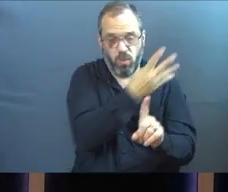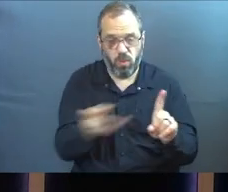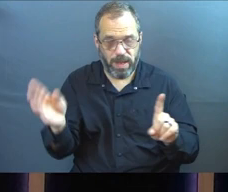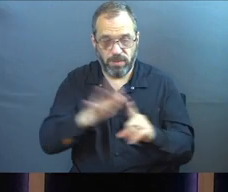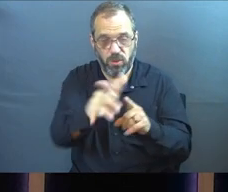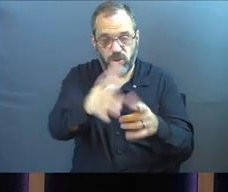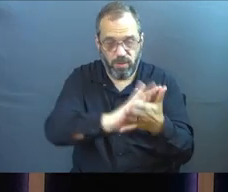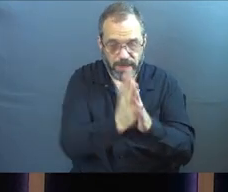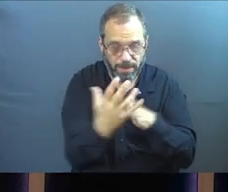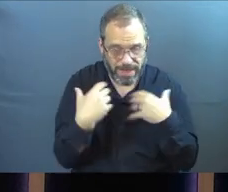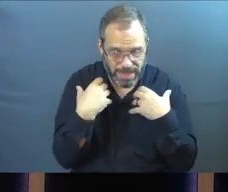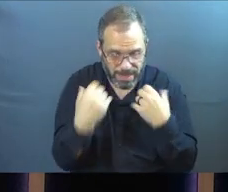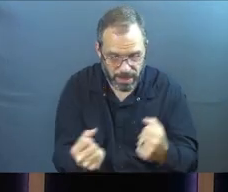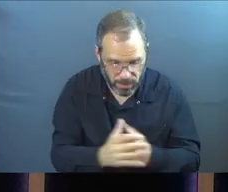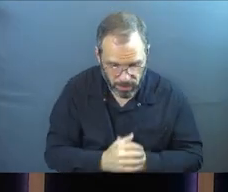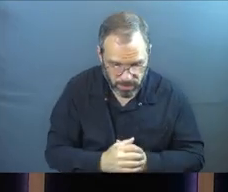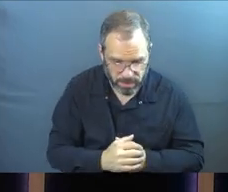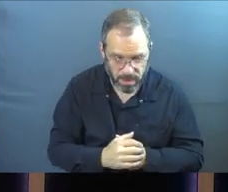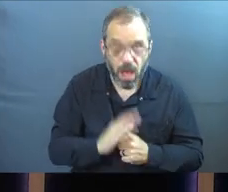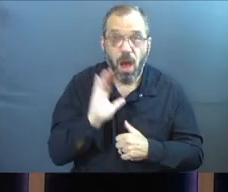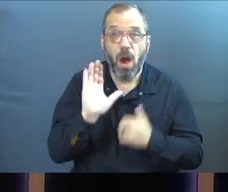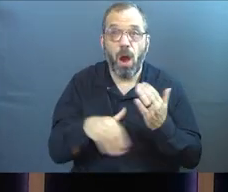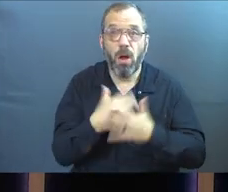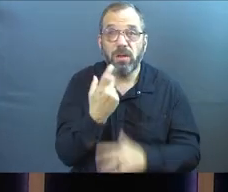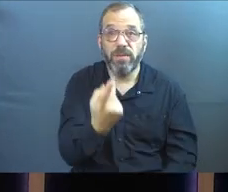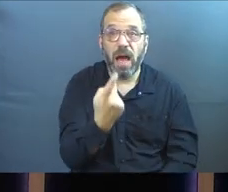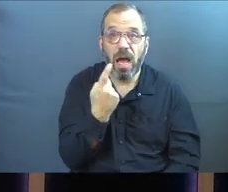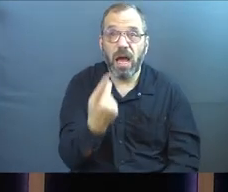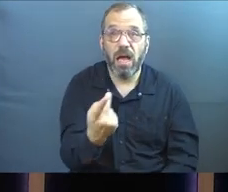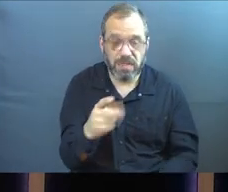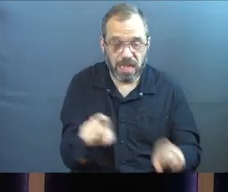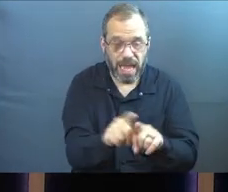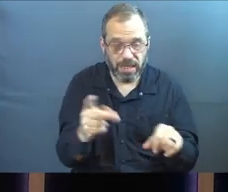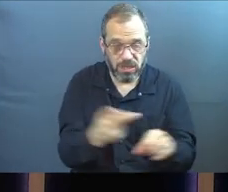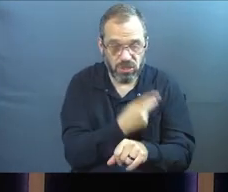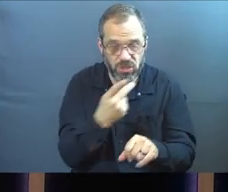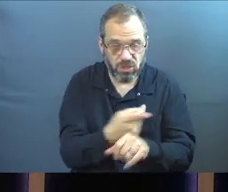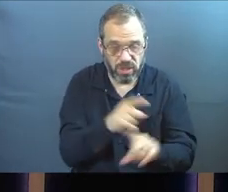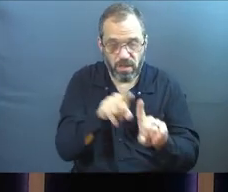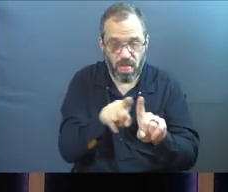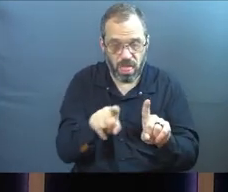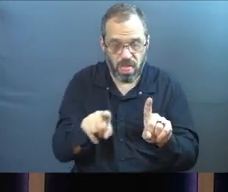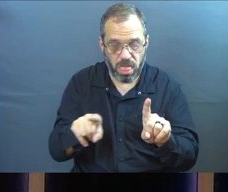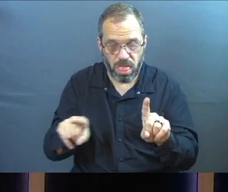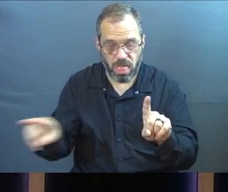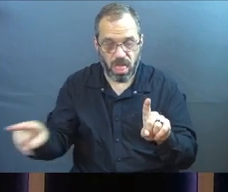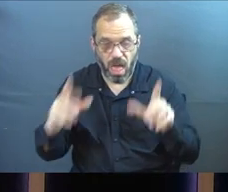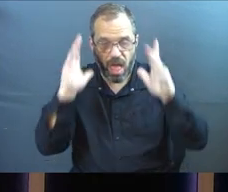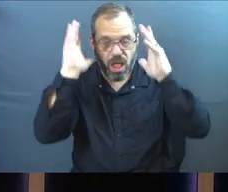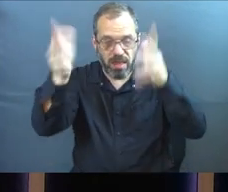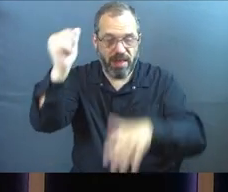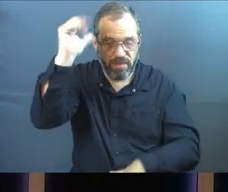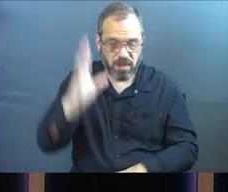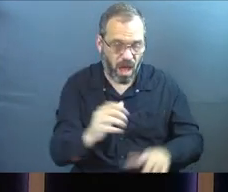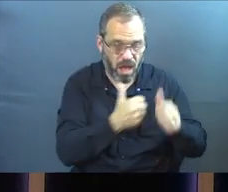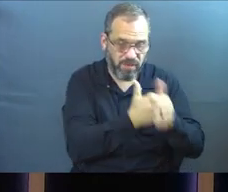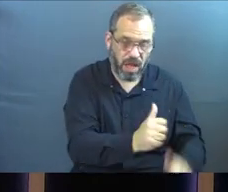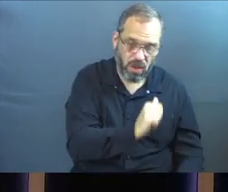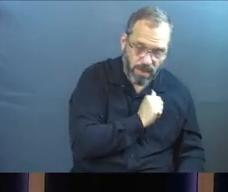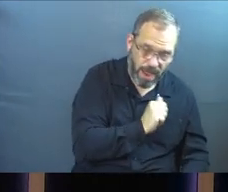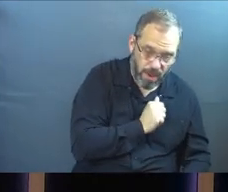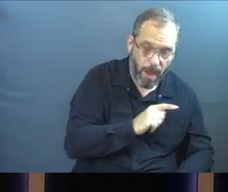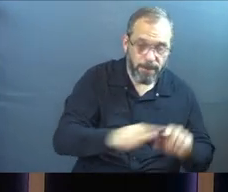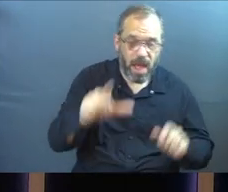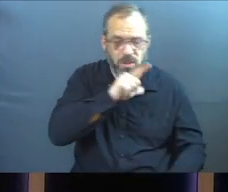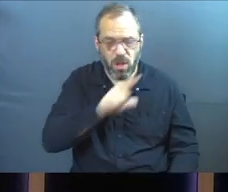we could be healed. All of us like sheep have strayed away. We have left God's paths to follow our own.